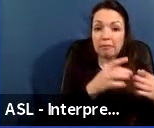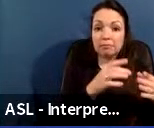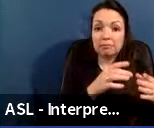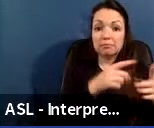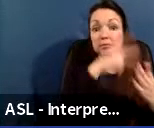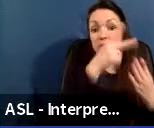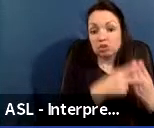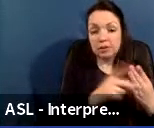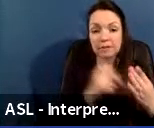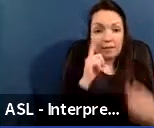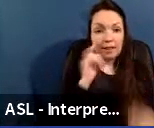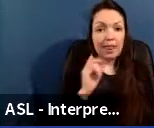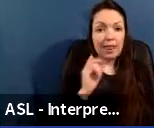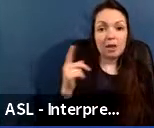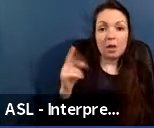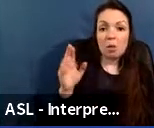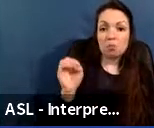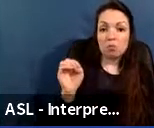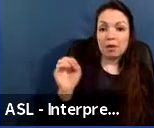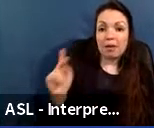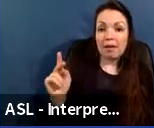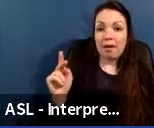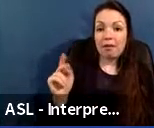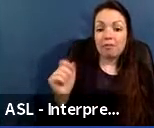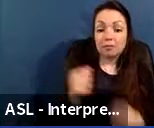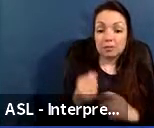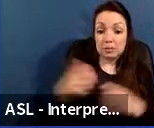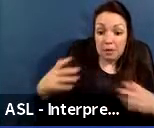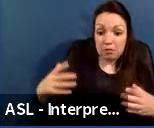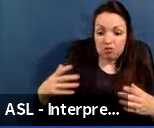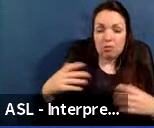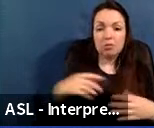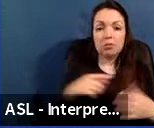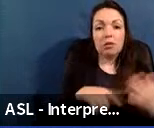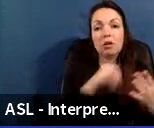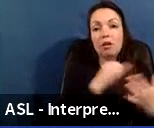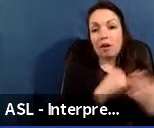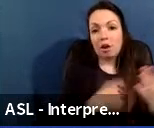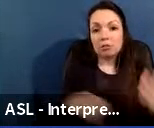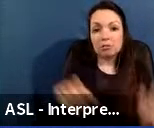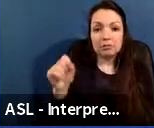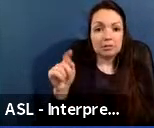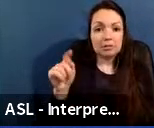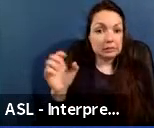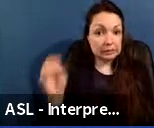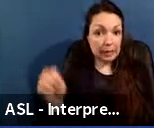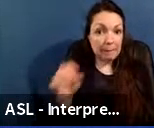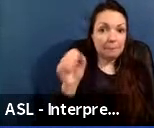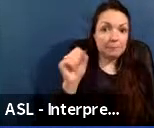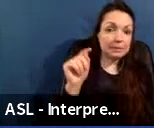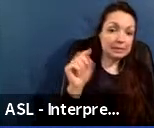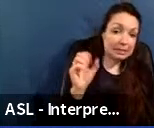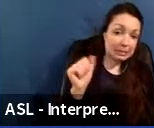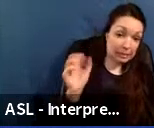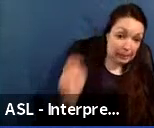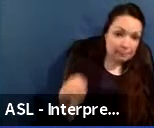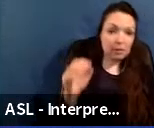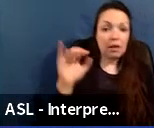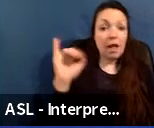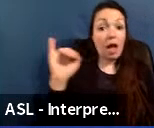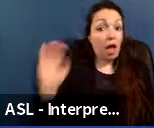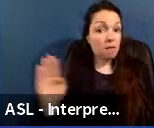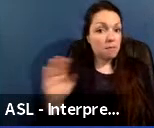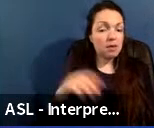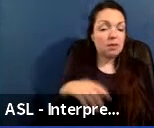the pre-K expansion, arts, STEM, STEAM, dance, IP, and many